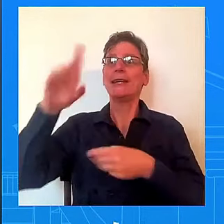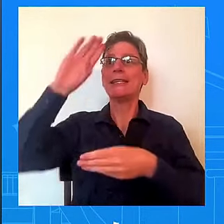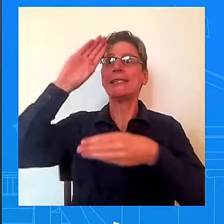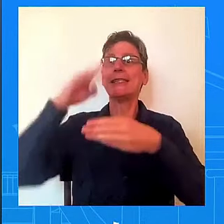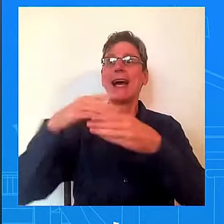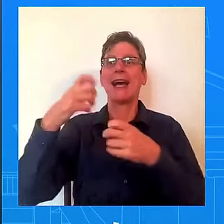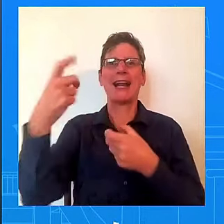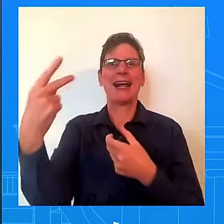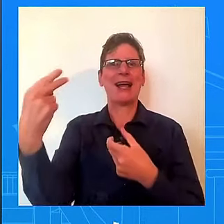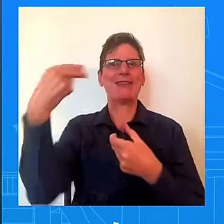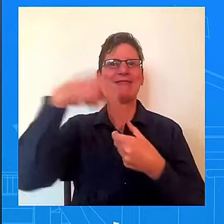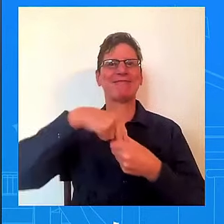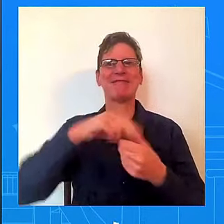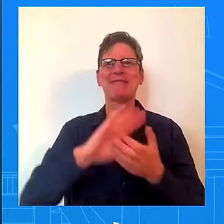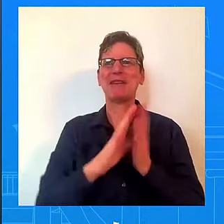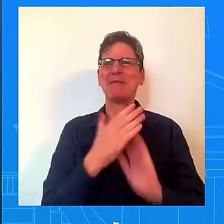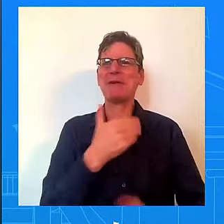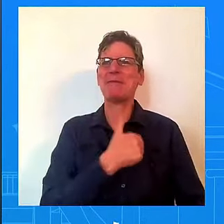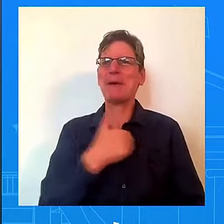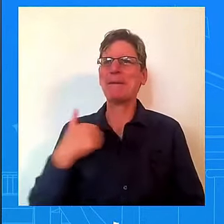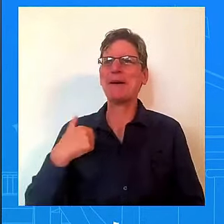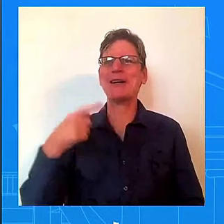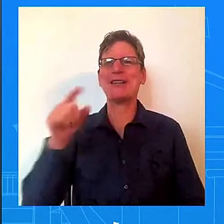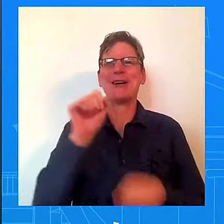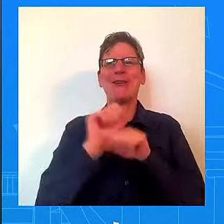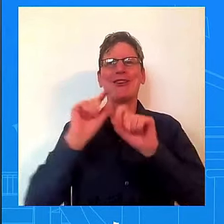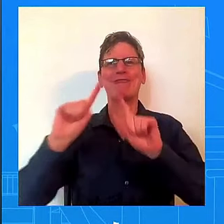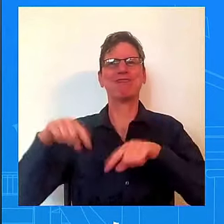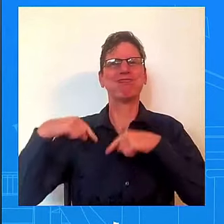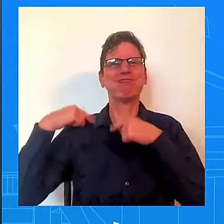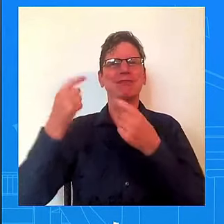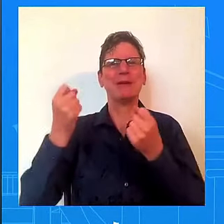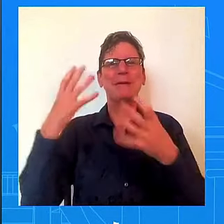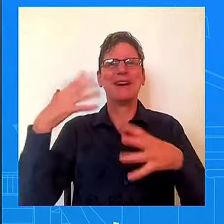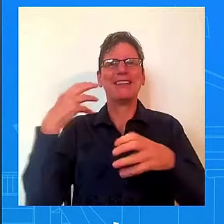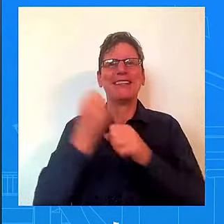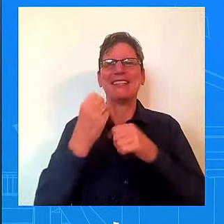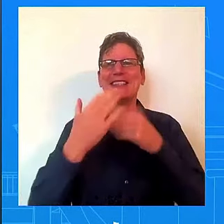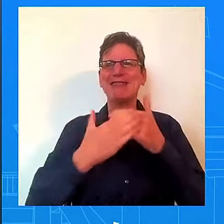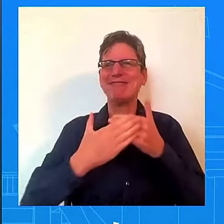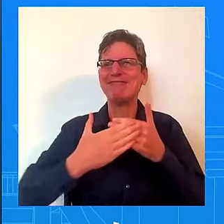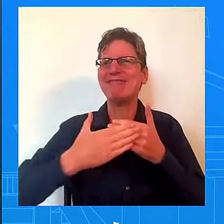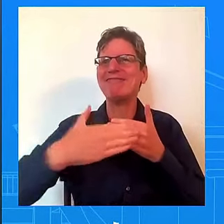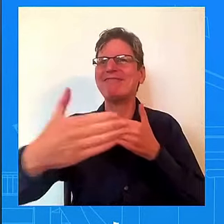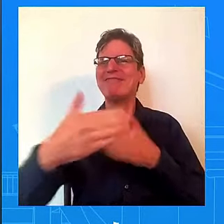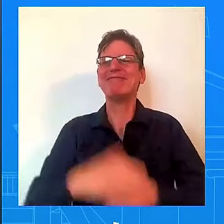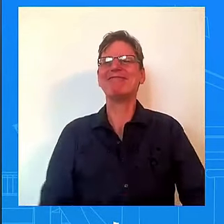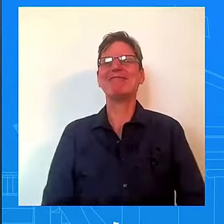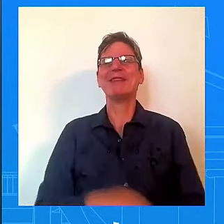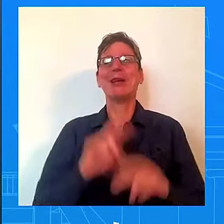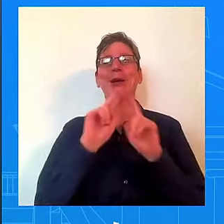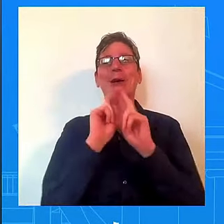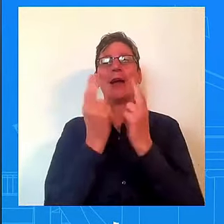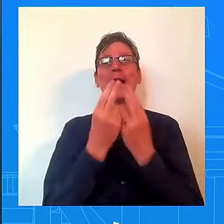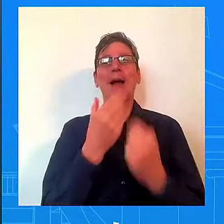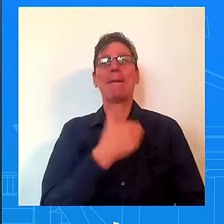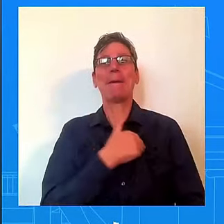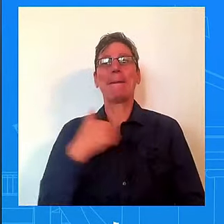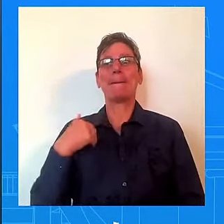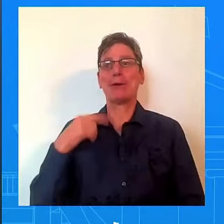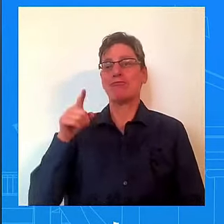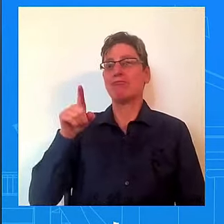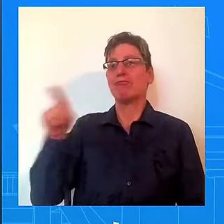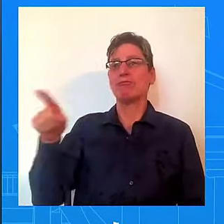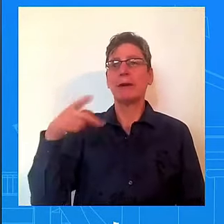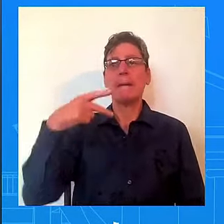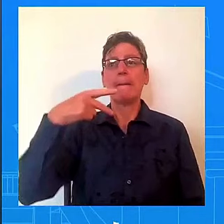Pittsburgh when I traveled there with the president. The sense of hope and optimism is indeed contagious. I was